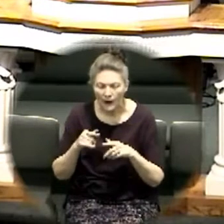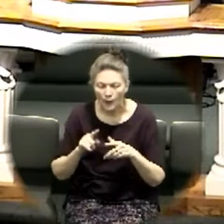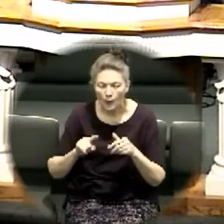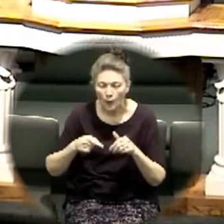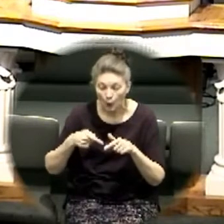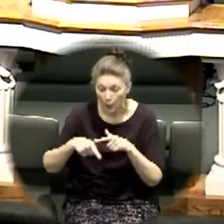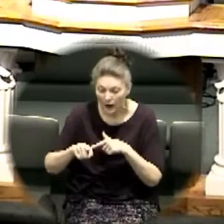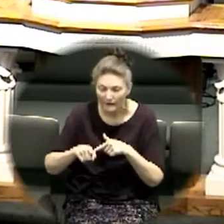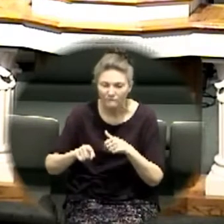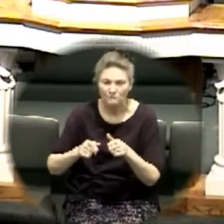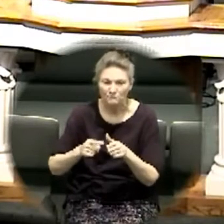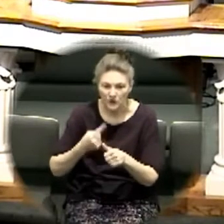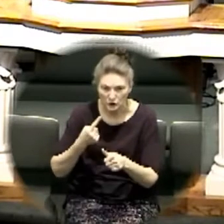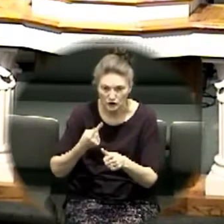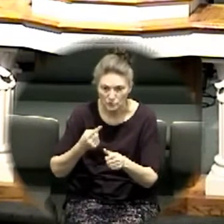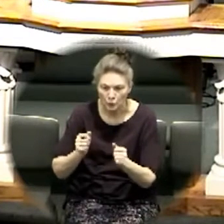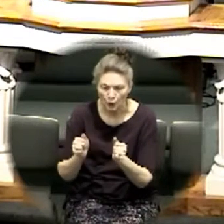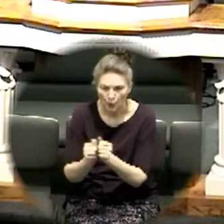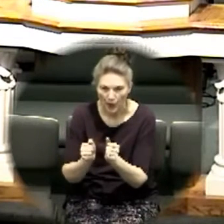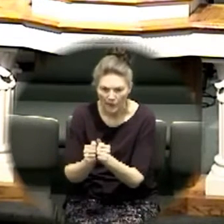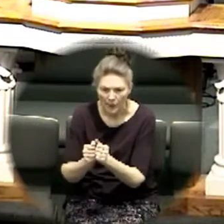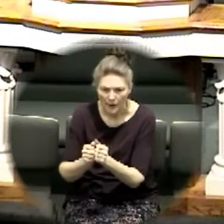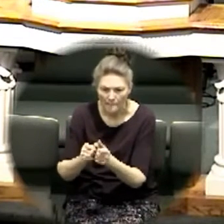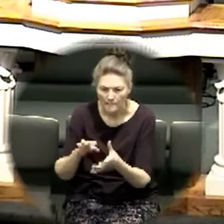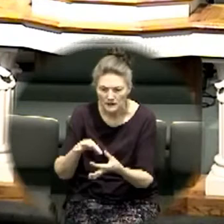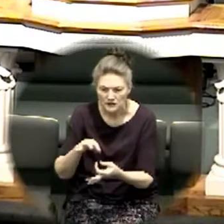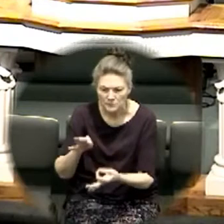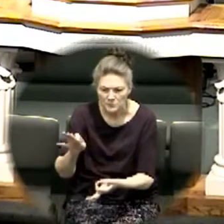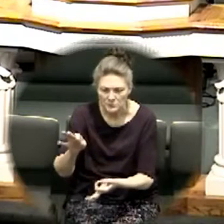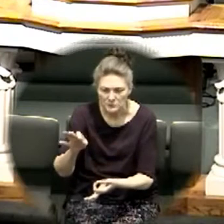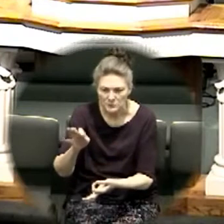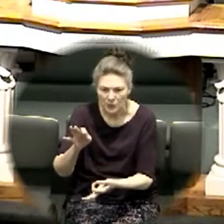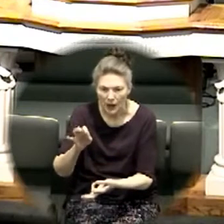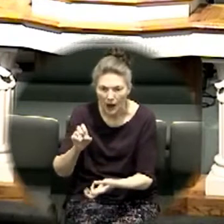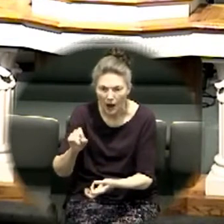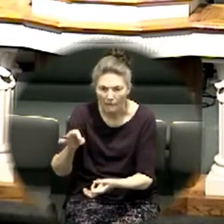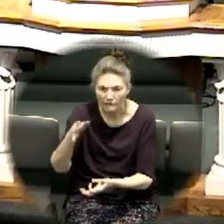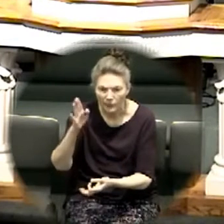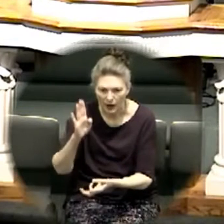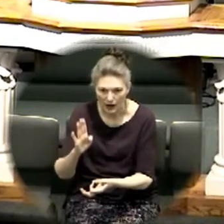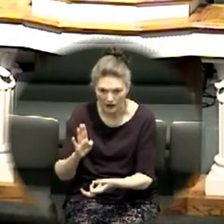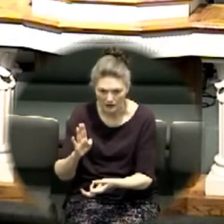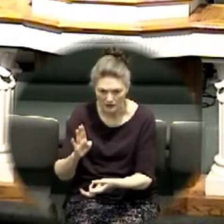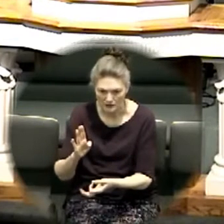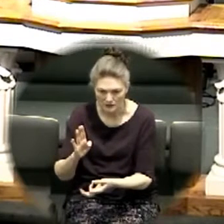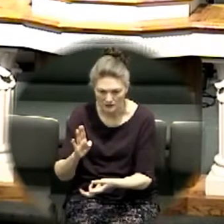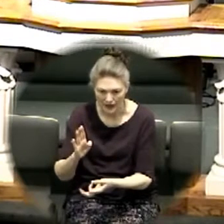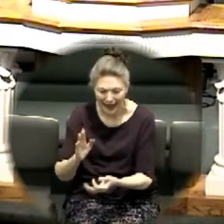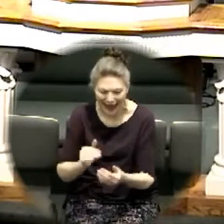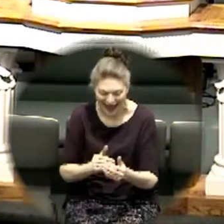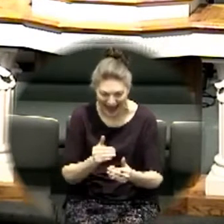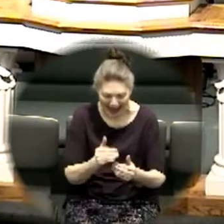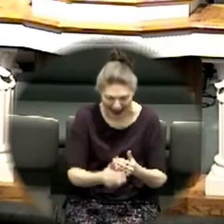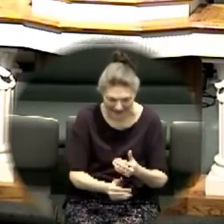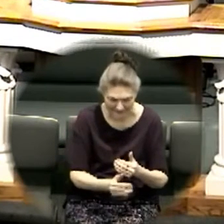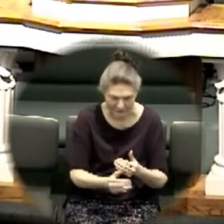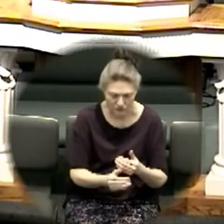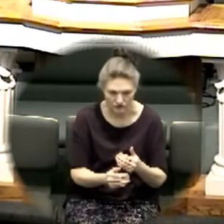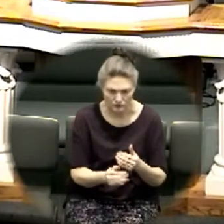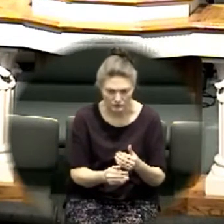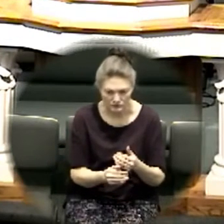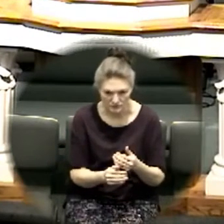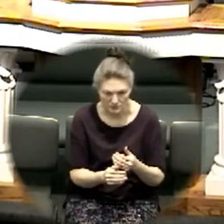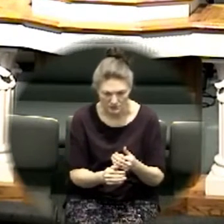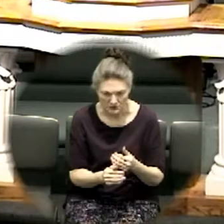jordan with the presence of god post sinai they had the plan for the